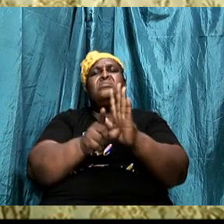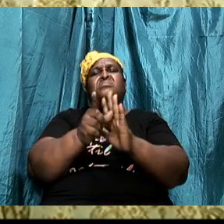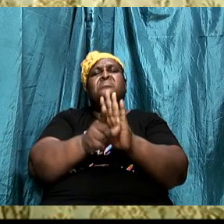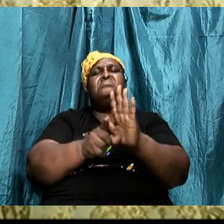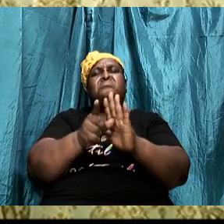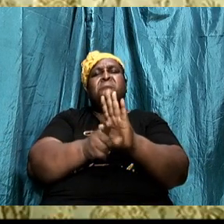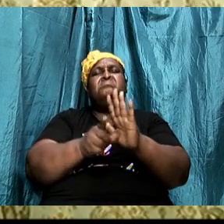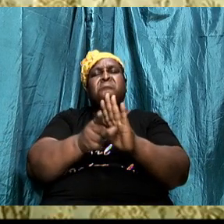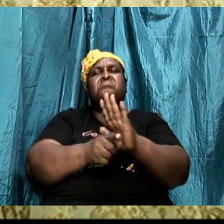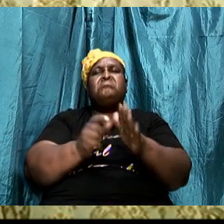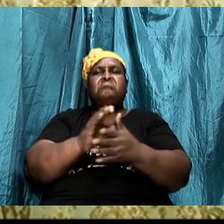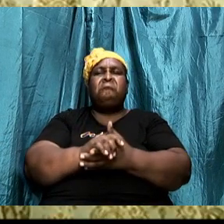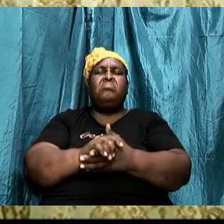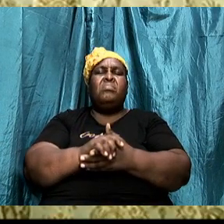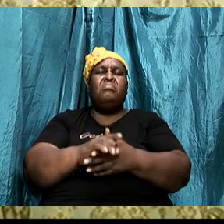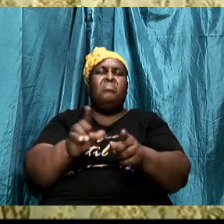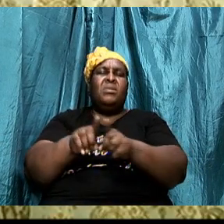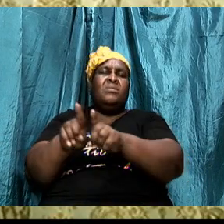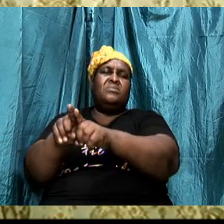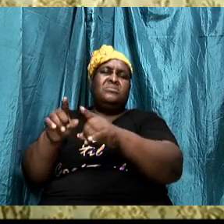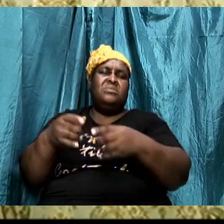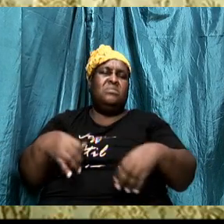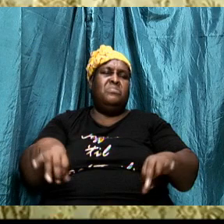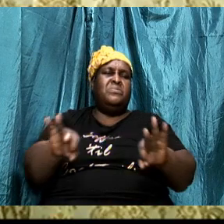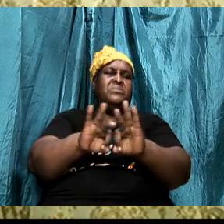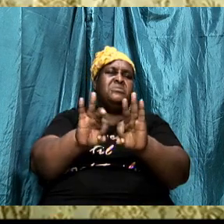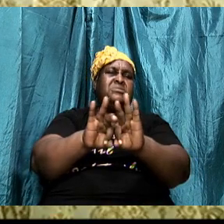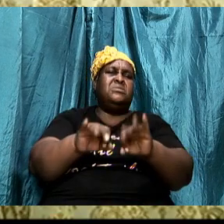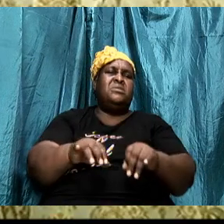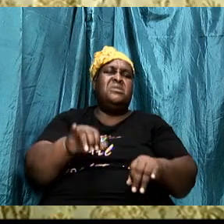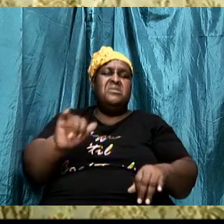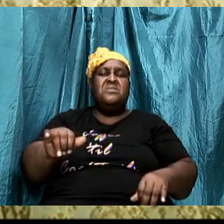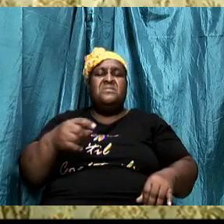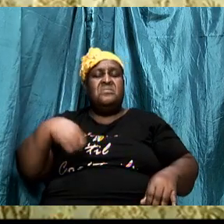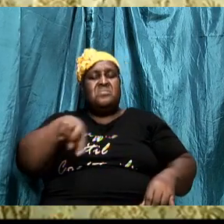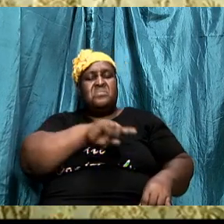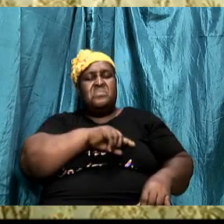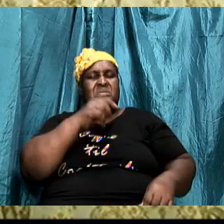It's also important that we understand